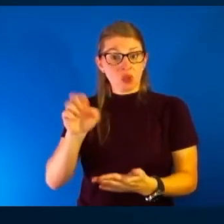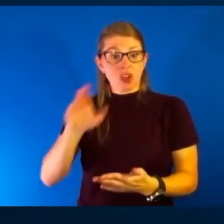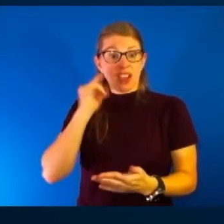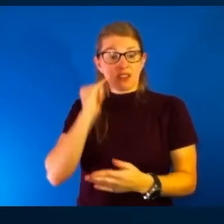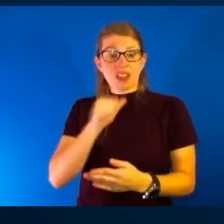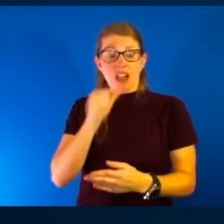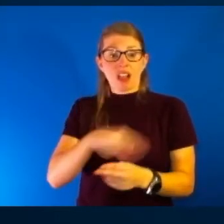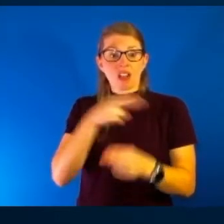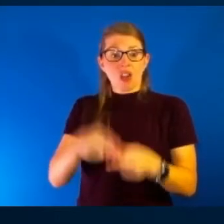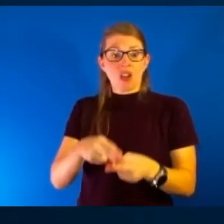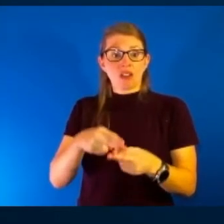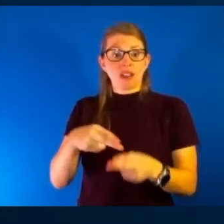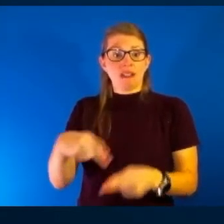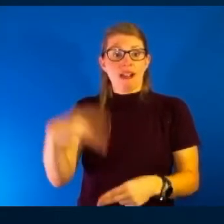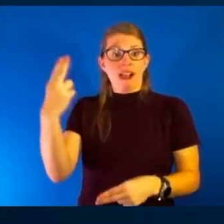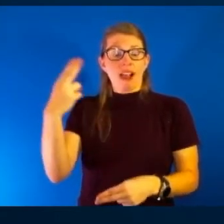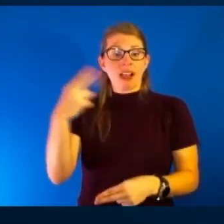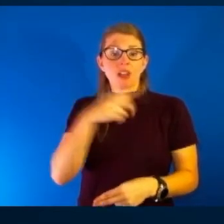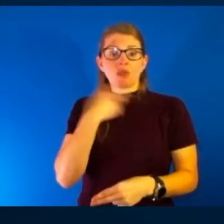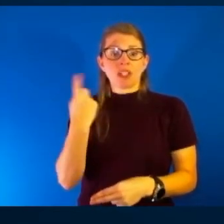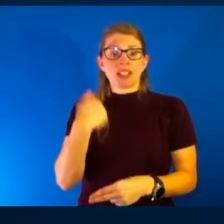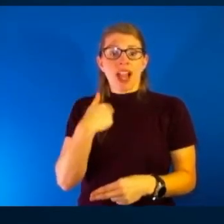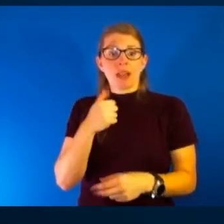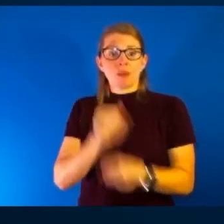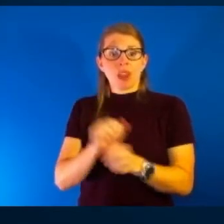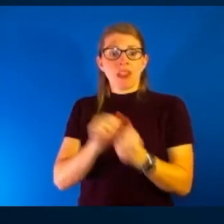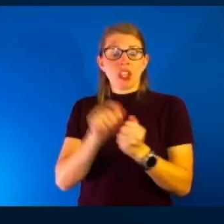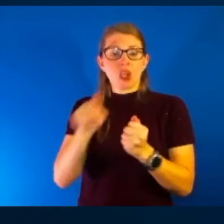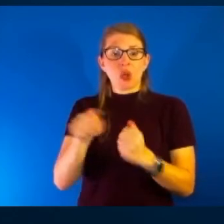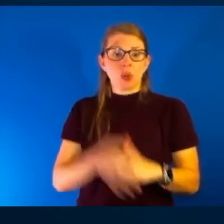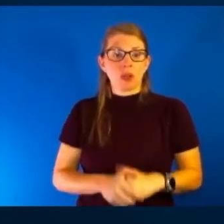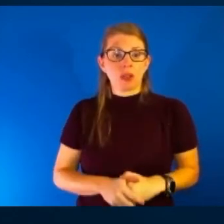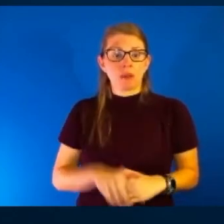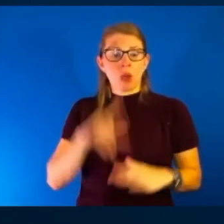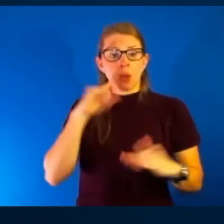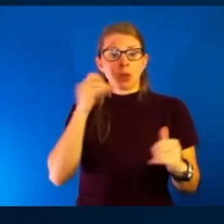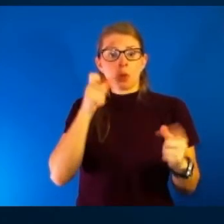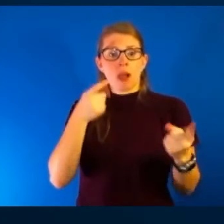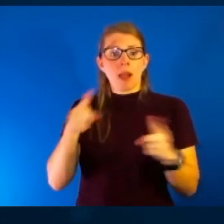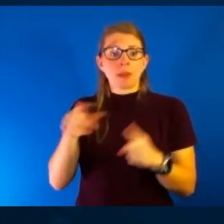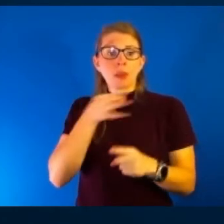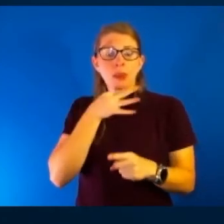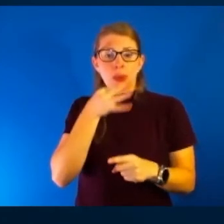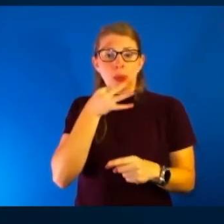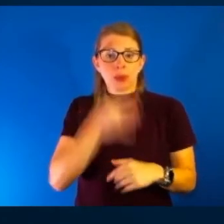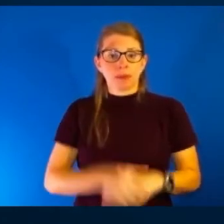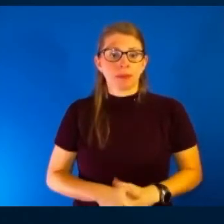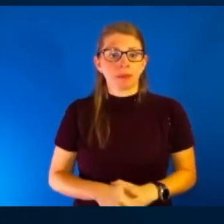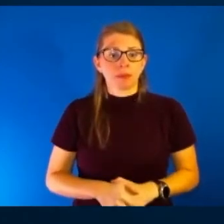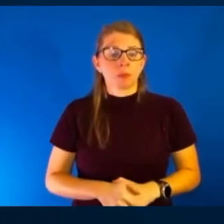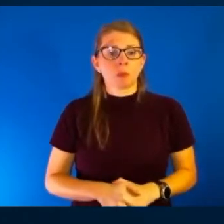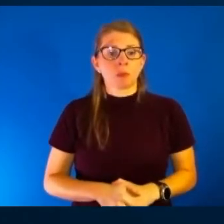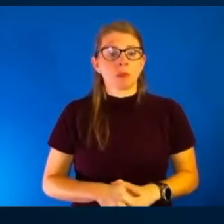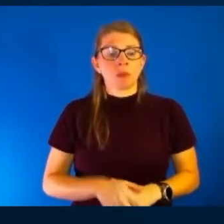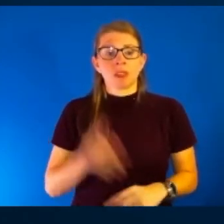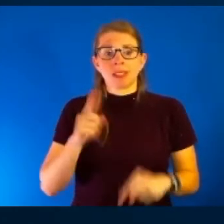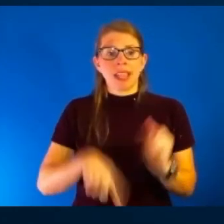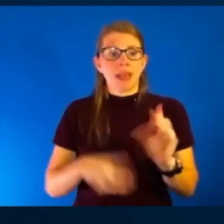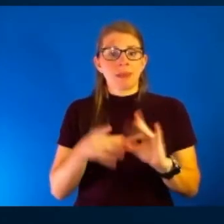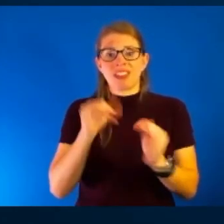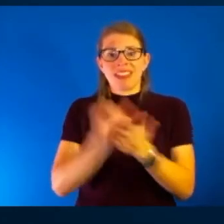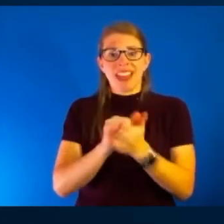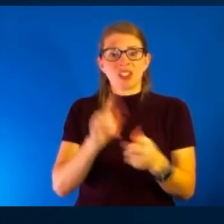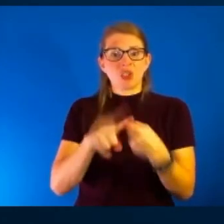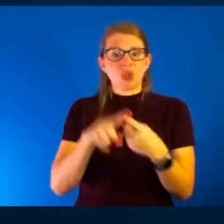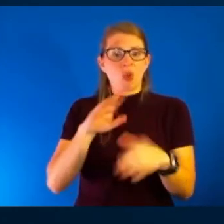officially yet. I'm with you. I'm hoping that that comes out pretty soon. But it's coming soon. But Secretary O'Connell, we're not we can't really say that to everybody just yet.